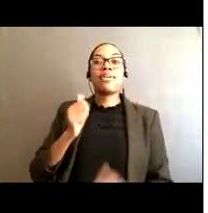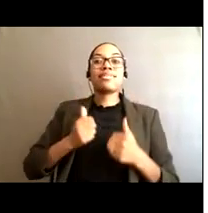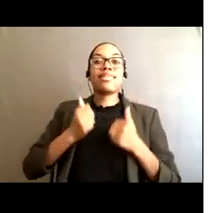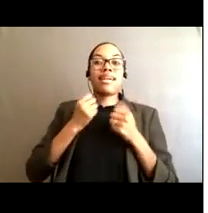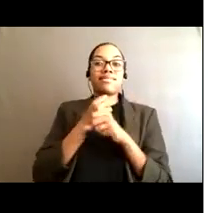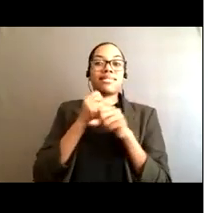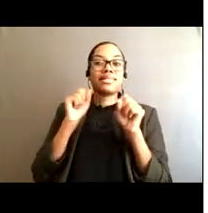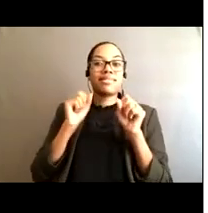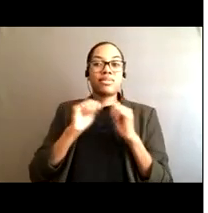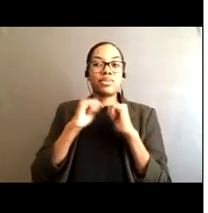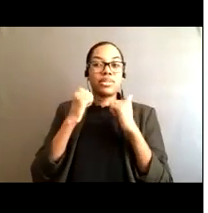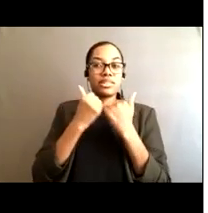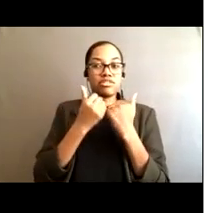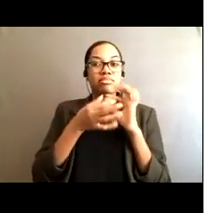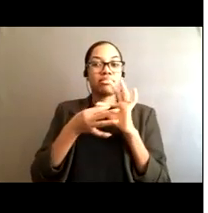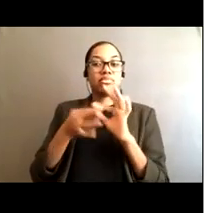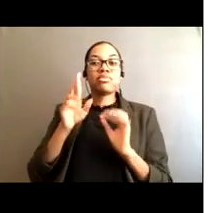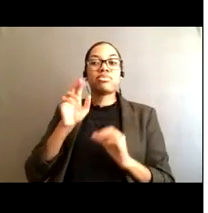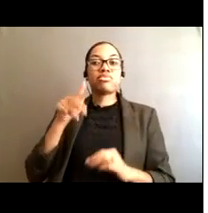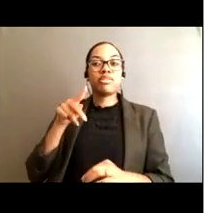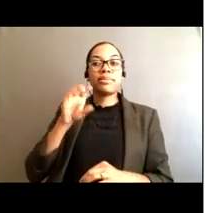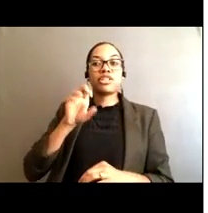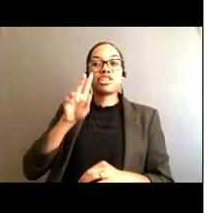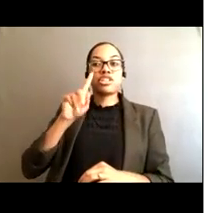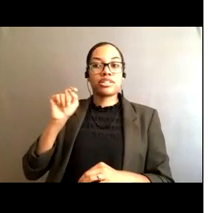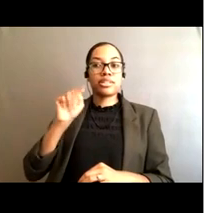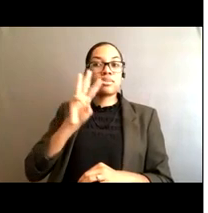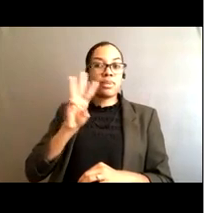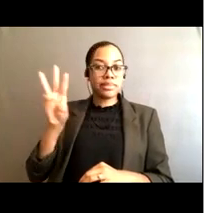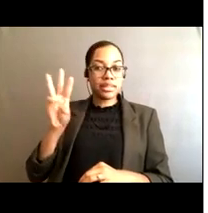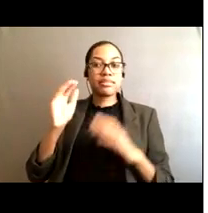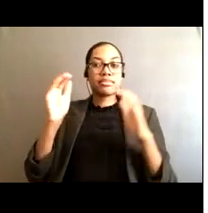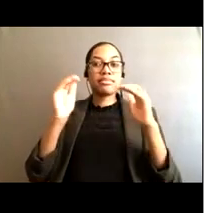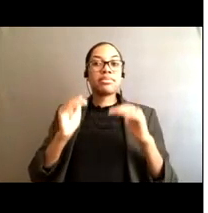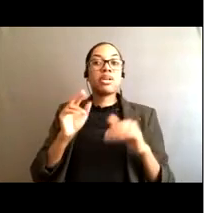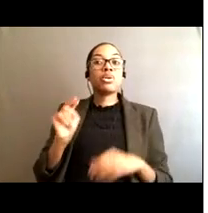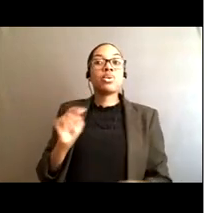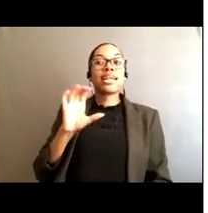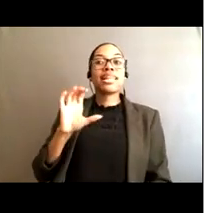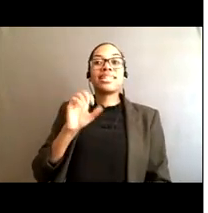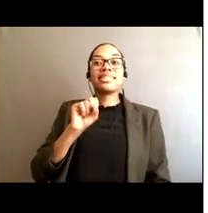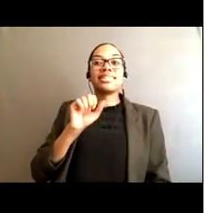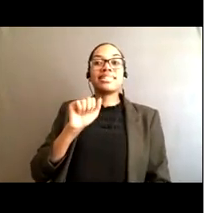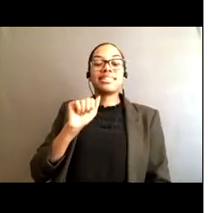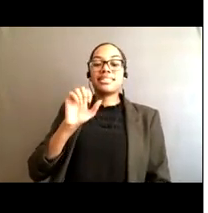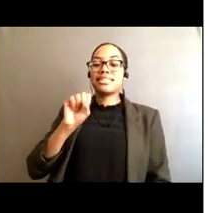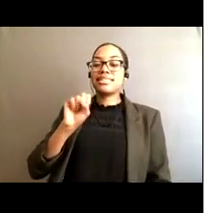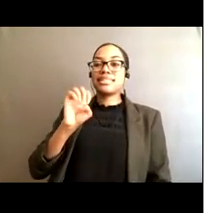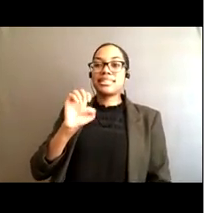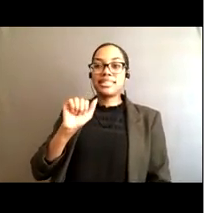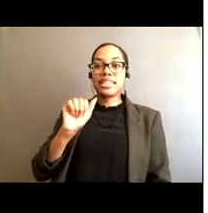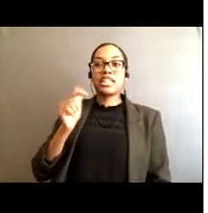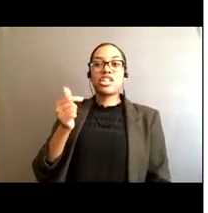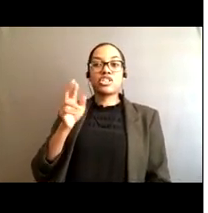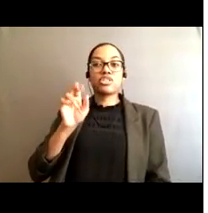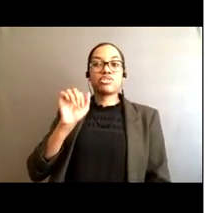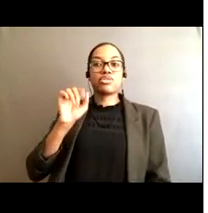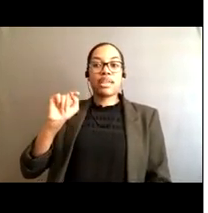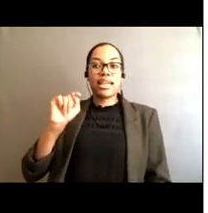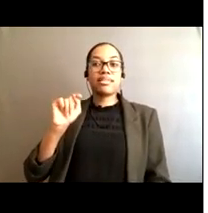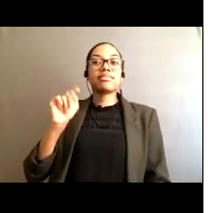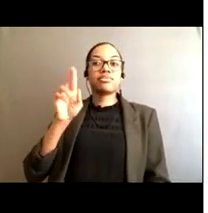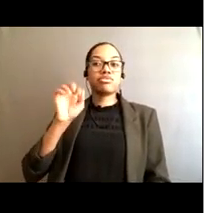on rip currents As well as the north carolina sea grant page also has some good rip current information there as well